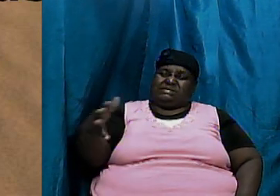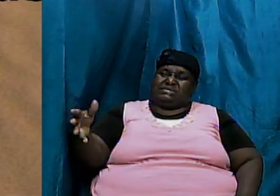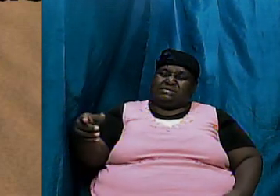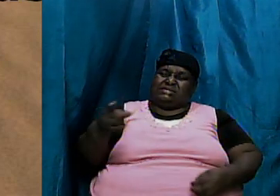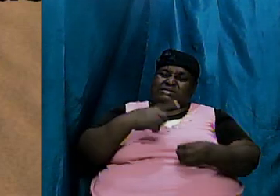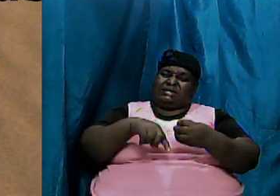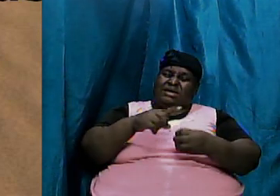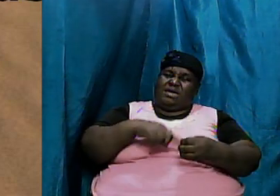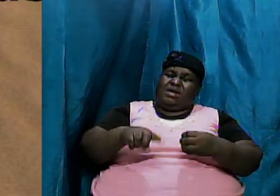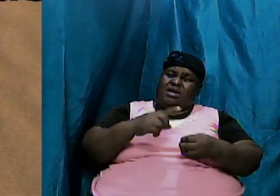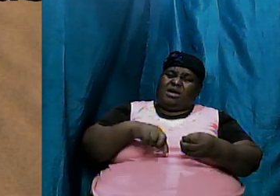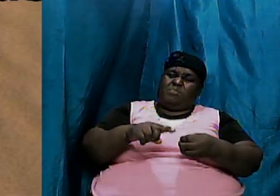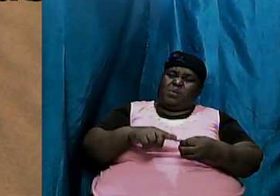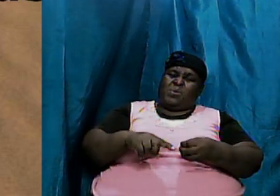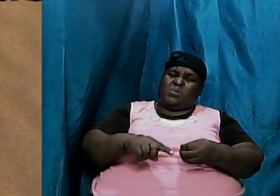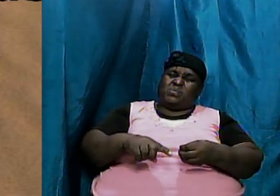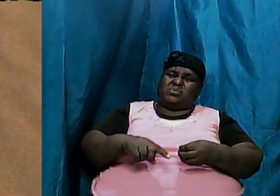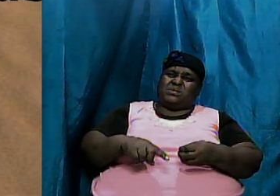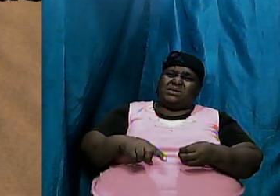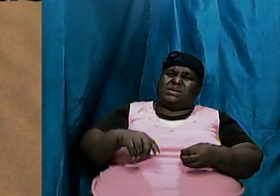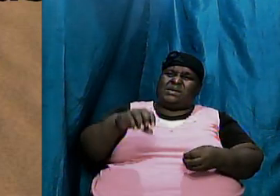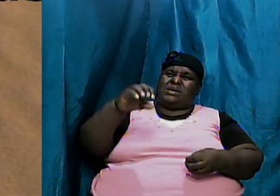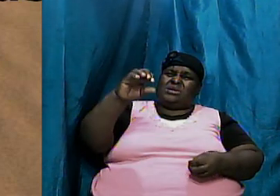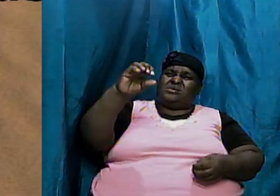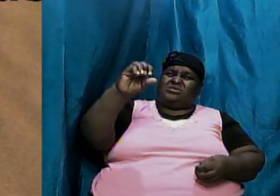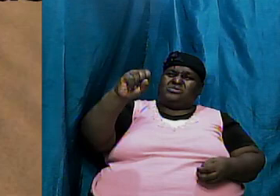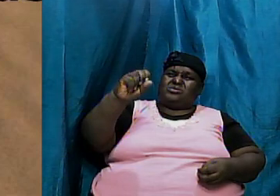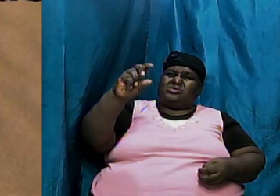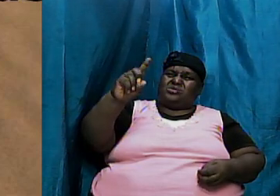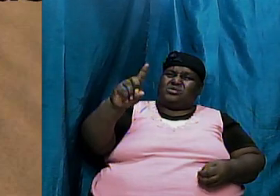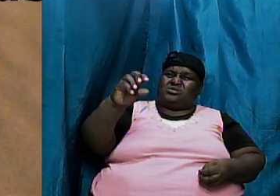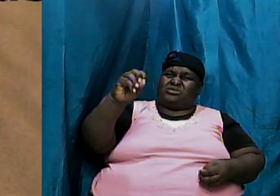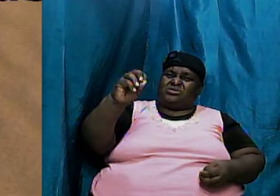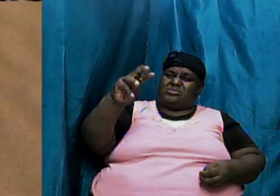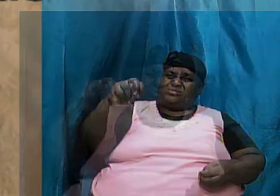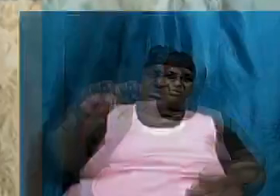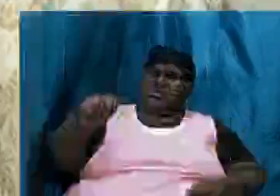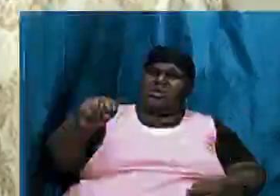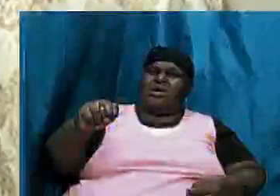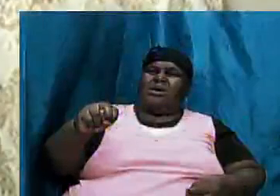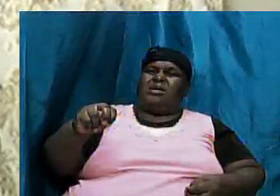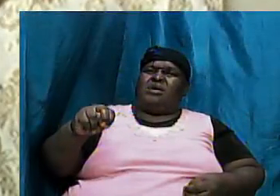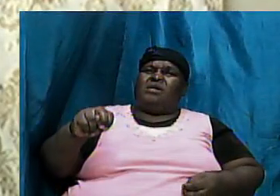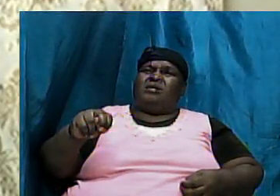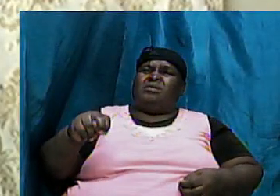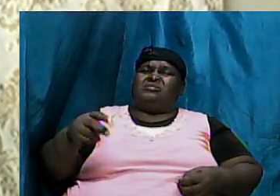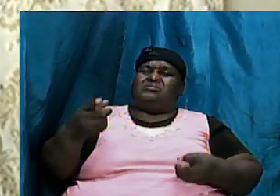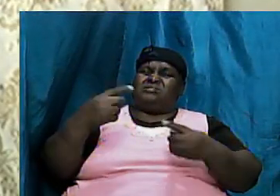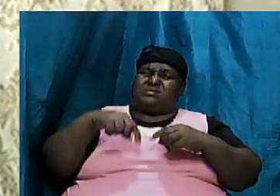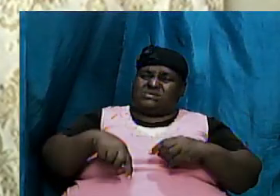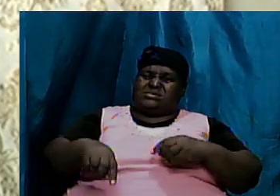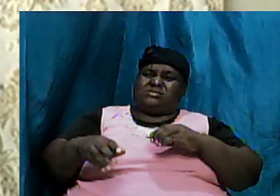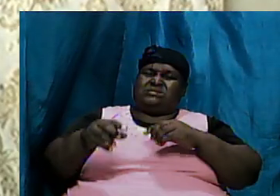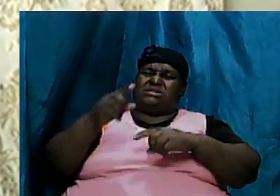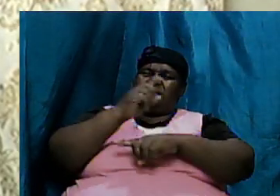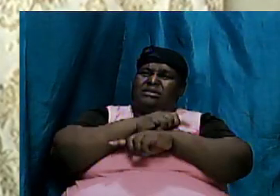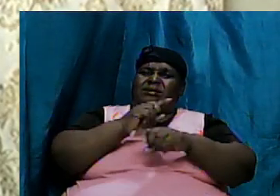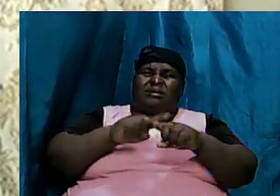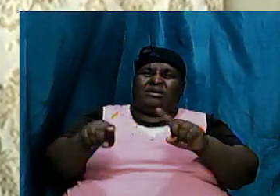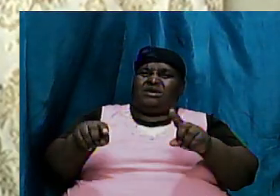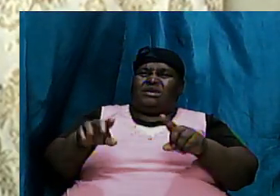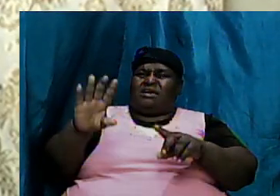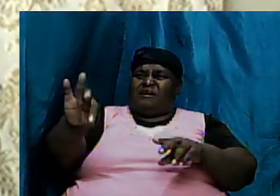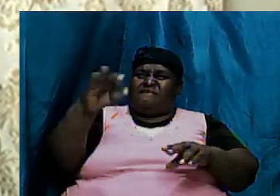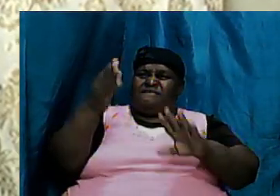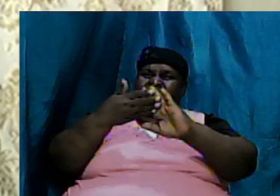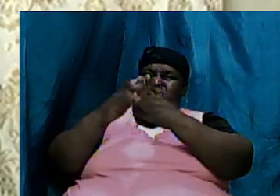Sodom and Gomorrah up to this day we cannot find the city of Sodom and Gomorrah the cities